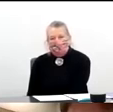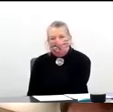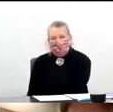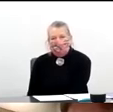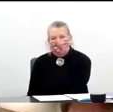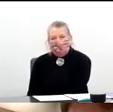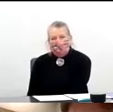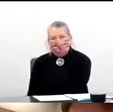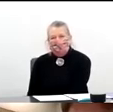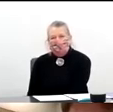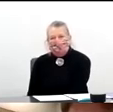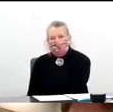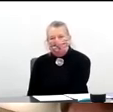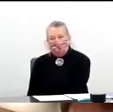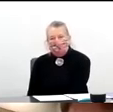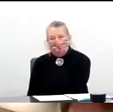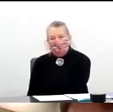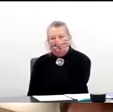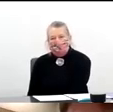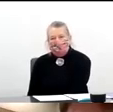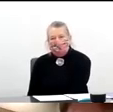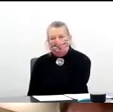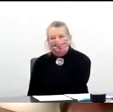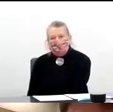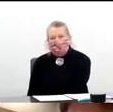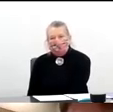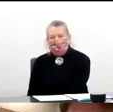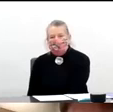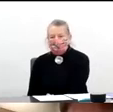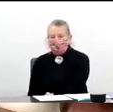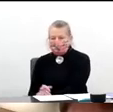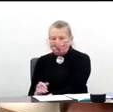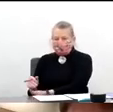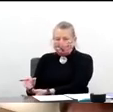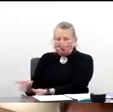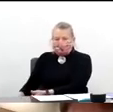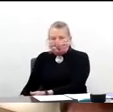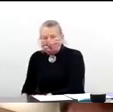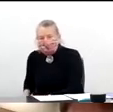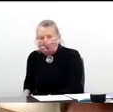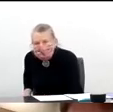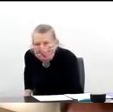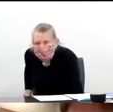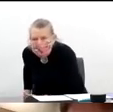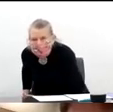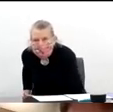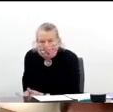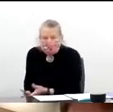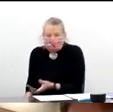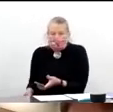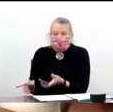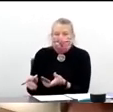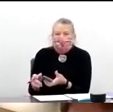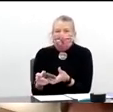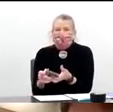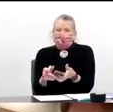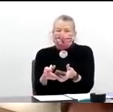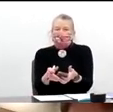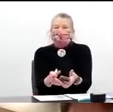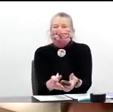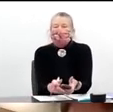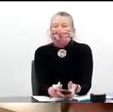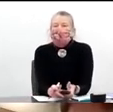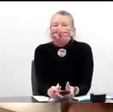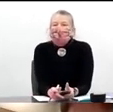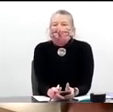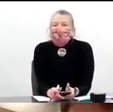information that is circulated all the time. But to me, the great news is that